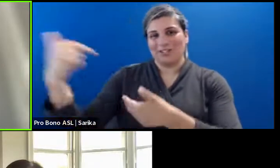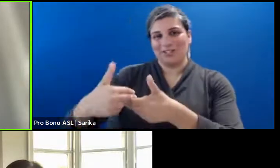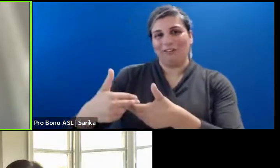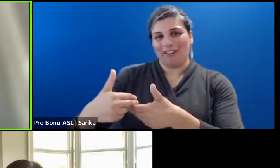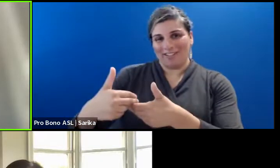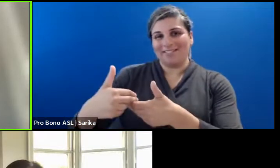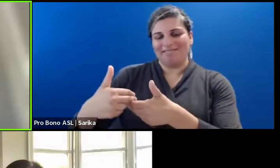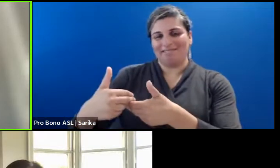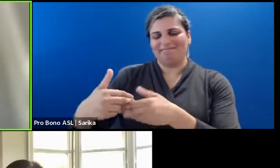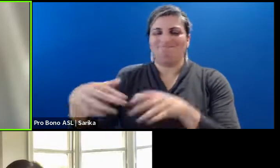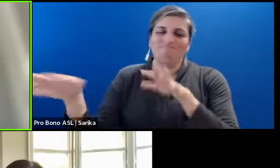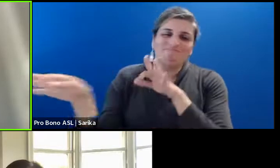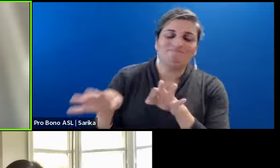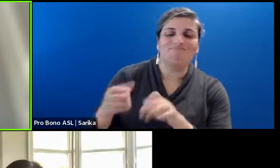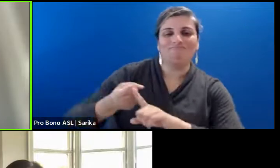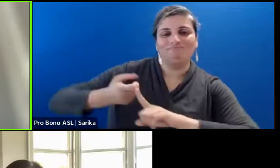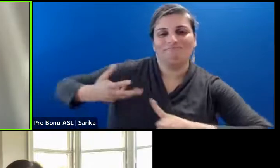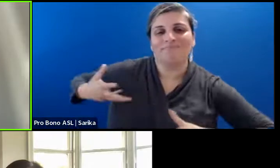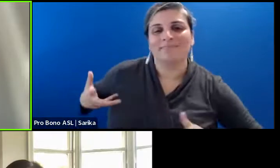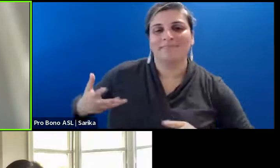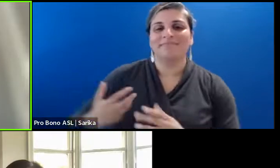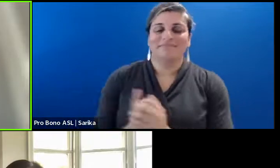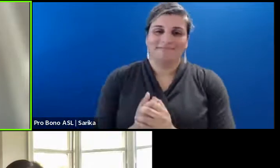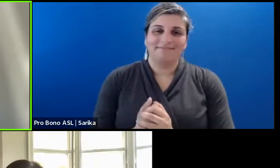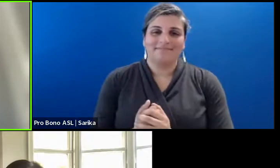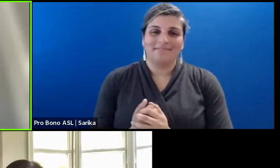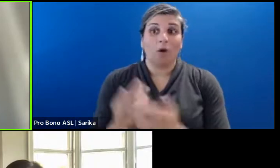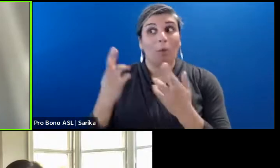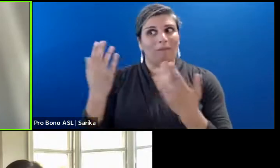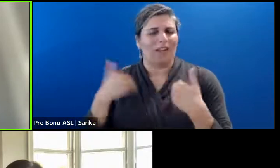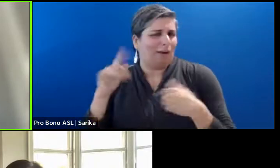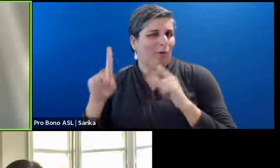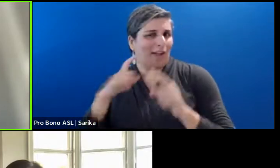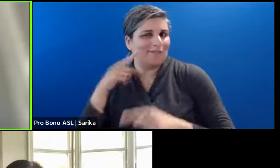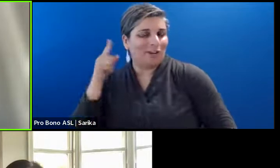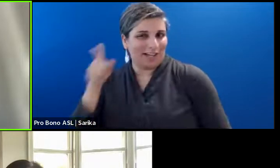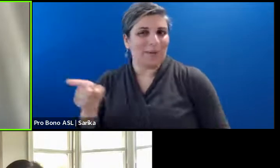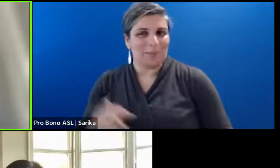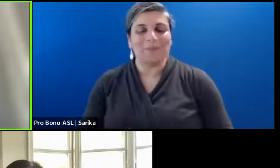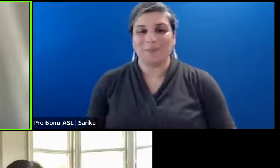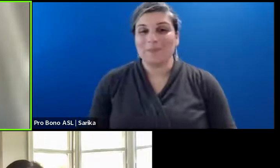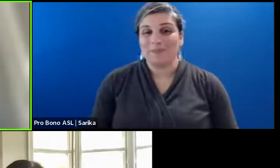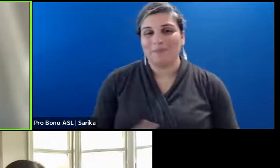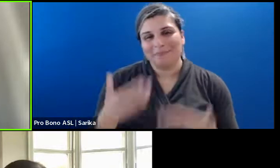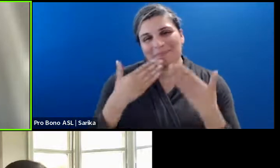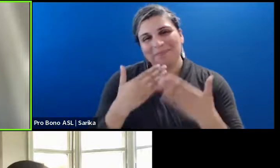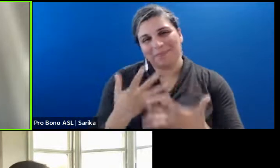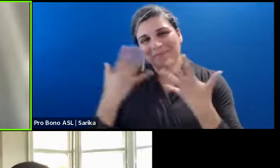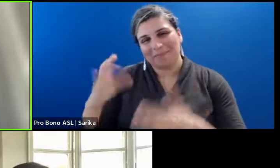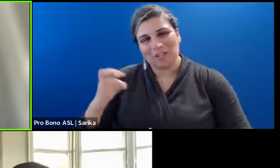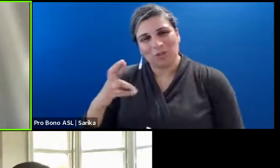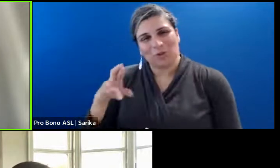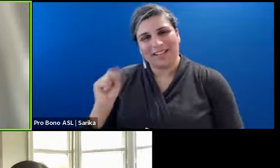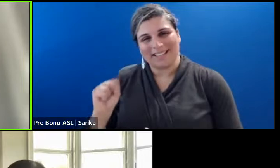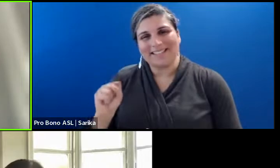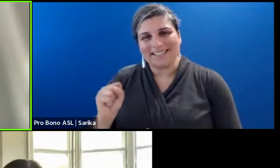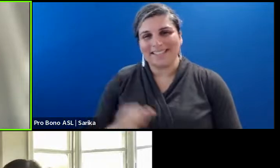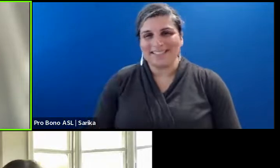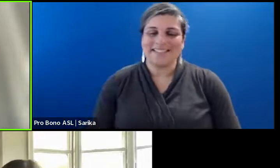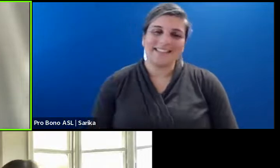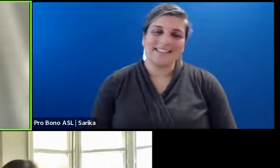us a little bit of history to all of this, and hopefully you have some questions for him as well. So thank you so much, Chris, for being with us today.